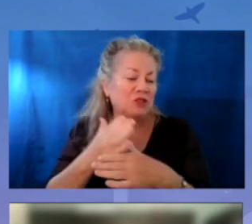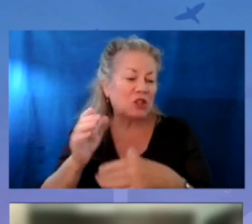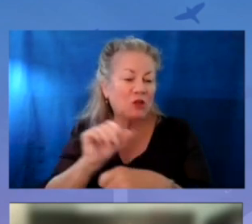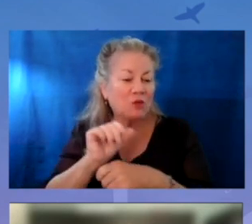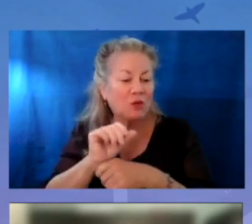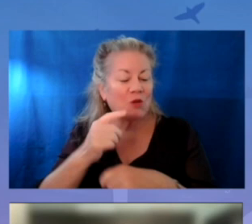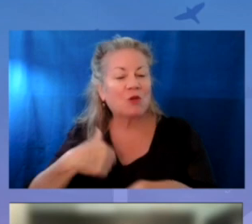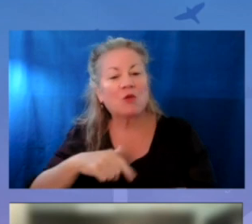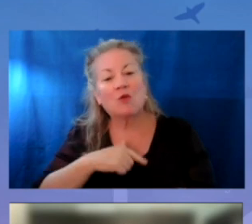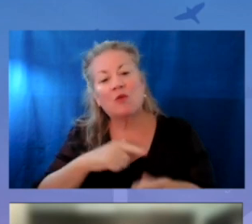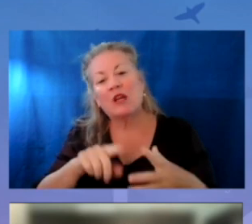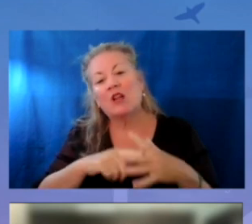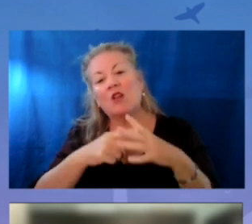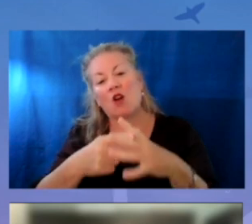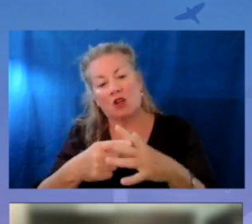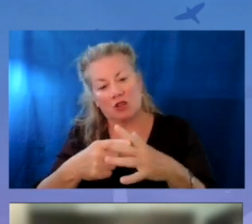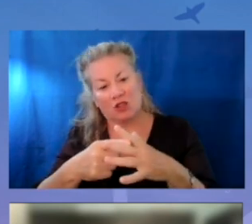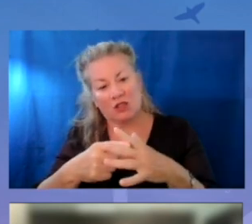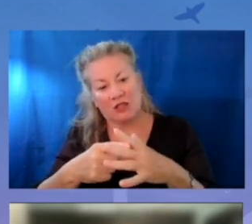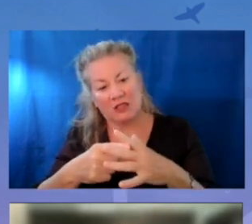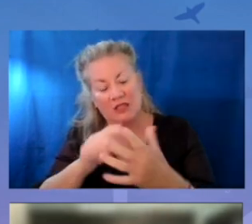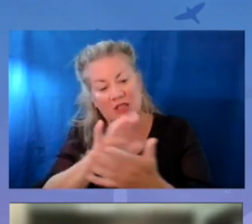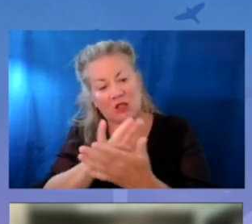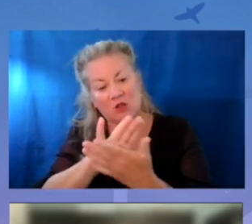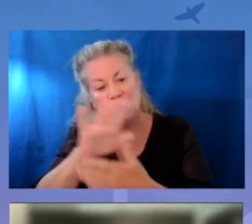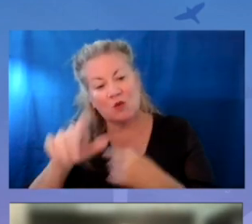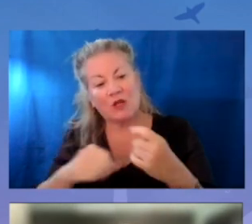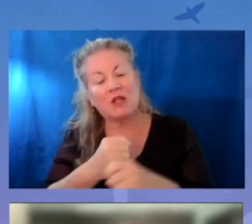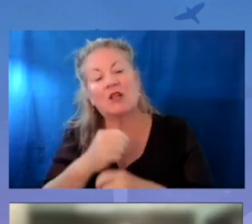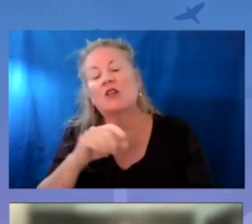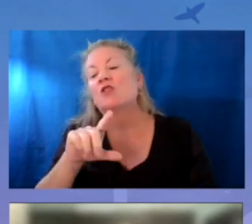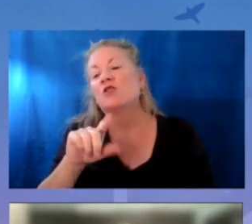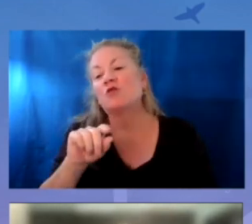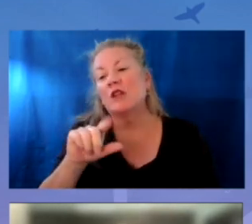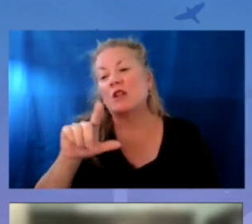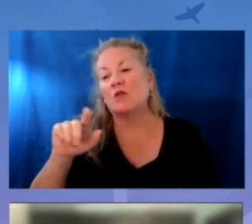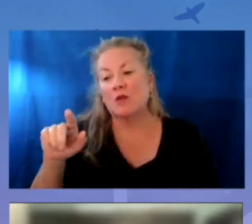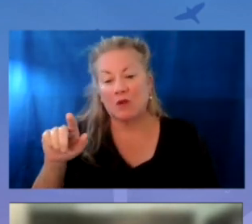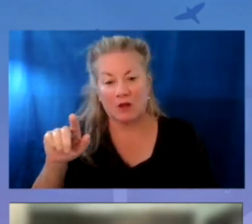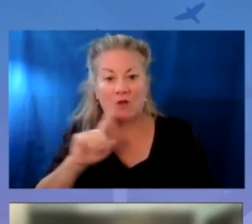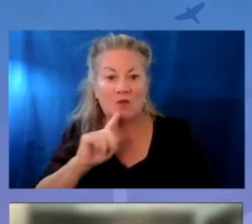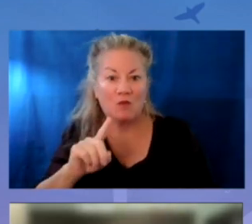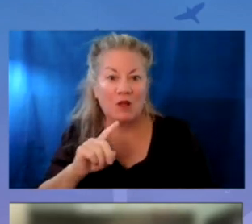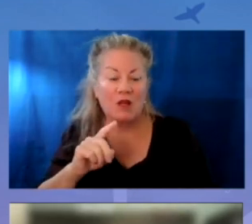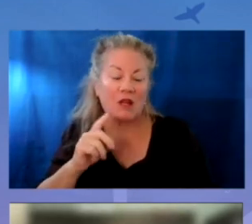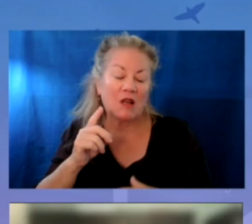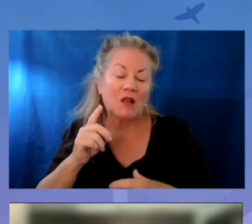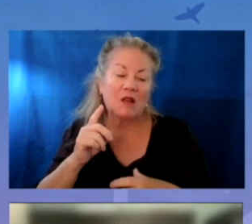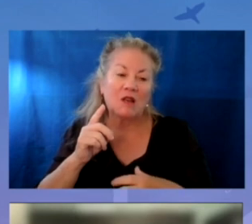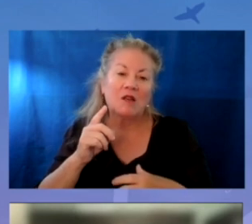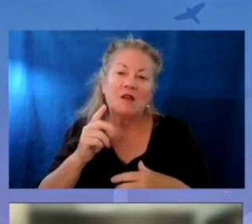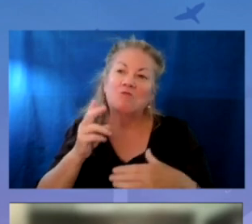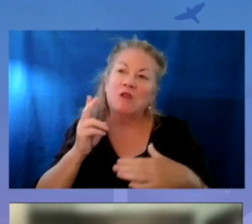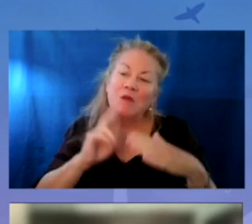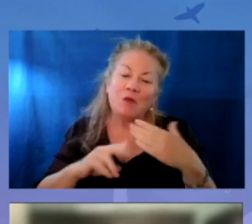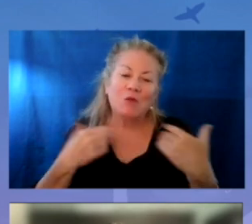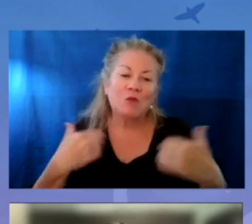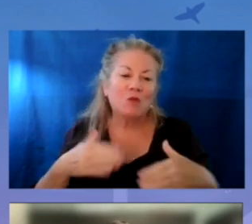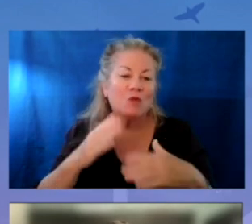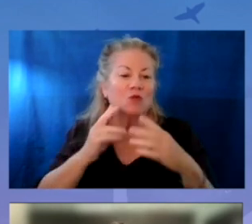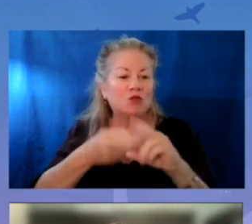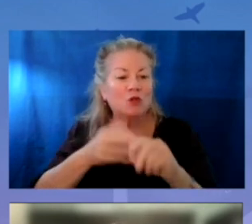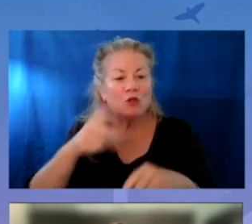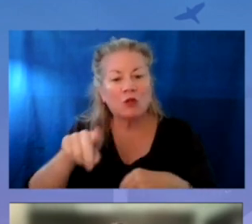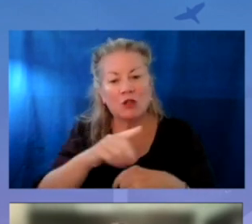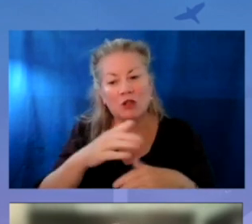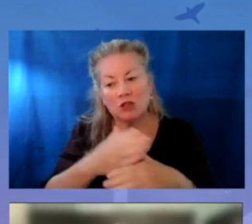important work that we launched in the school year 2021. And we're really humbled to join you today to share the work on